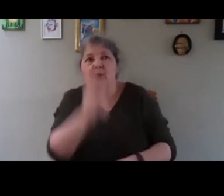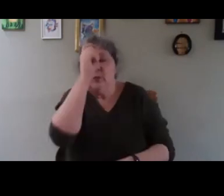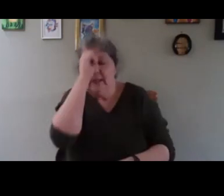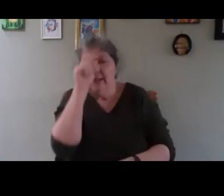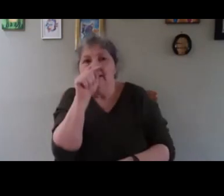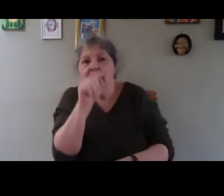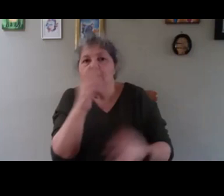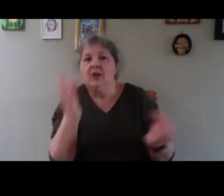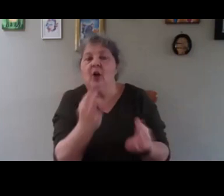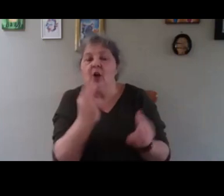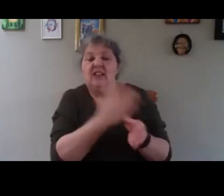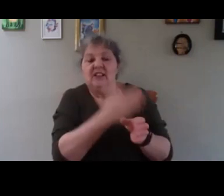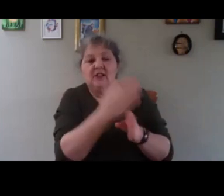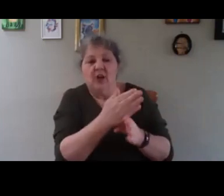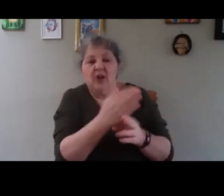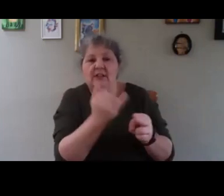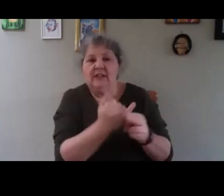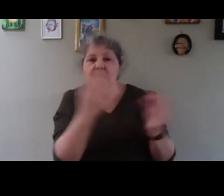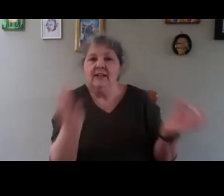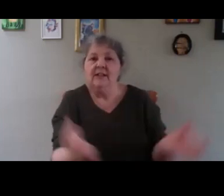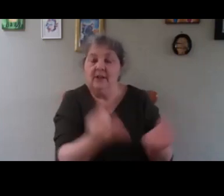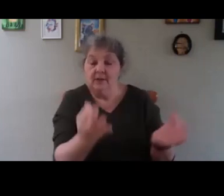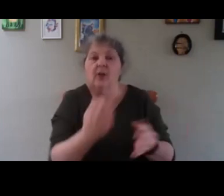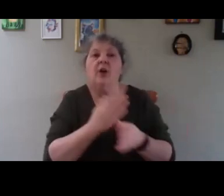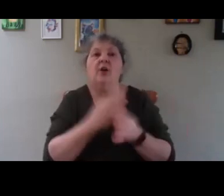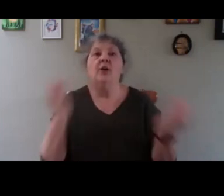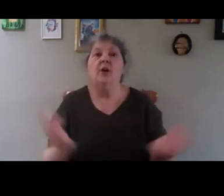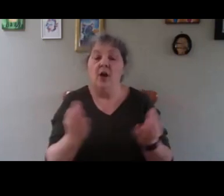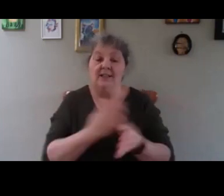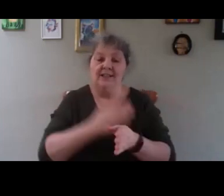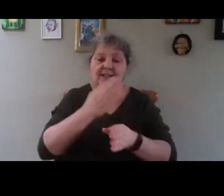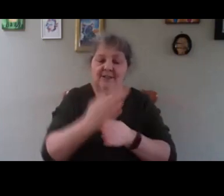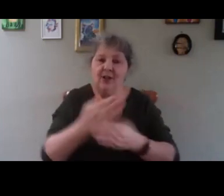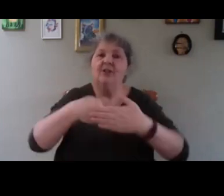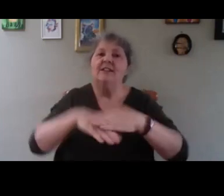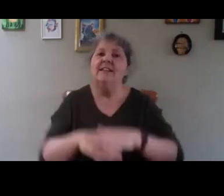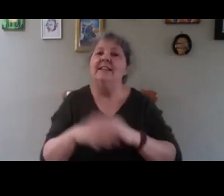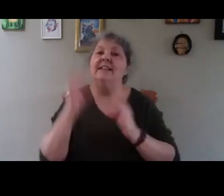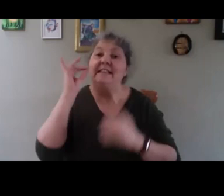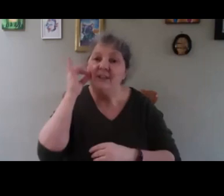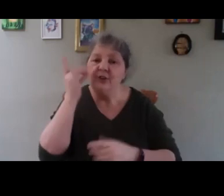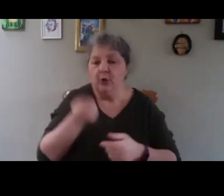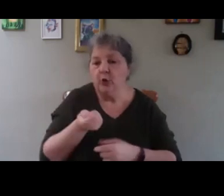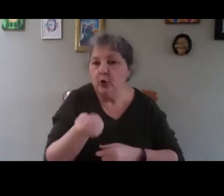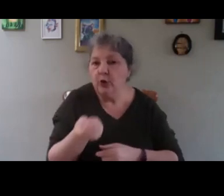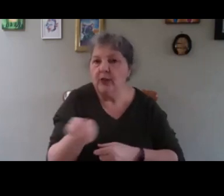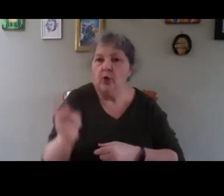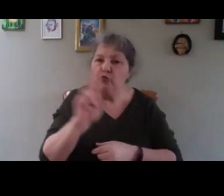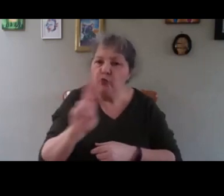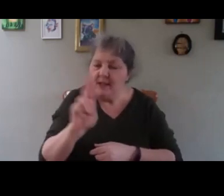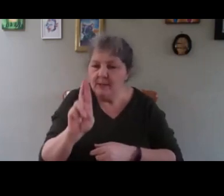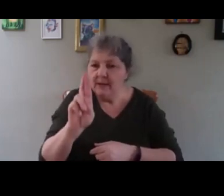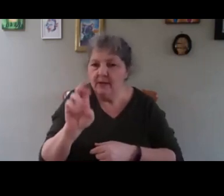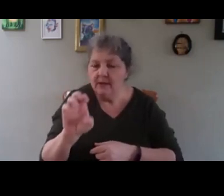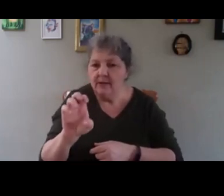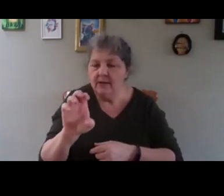Gardening is starting in the kitchen, cooking, recipes. And when you know your recipes,